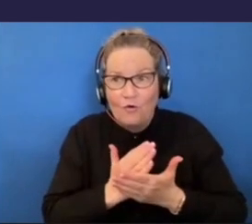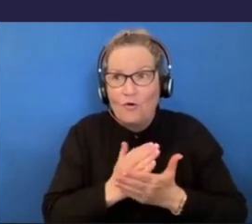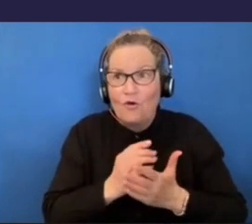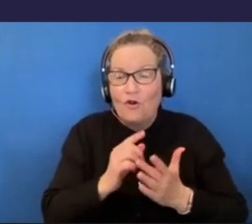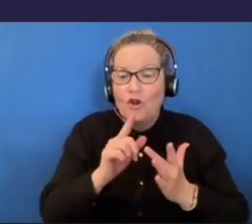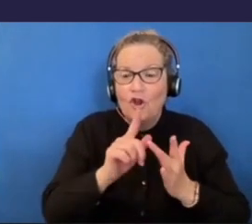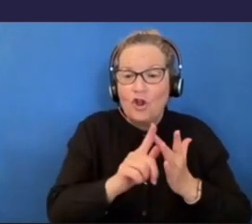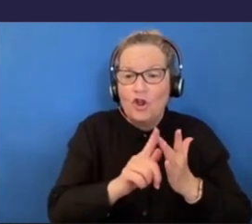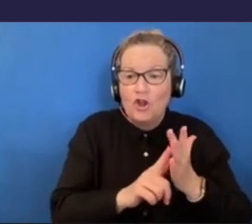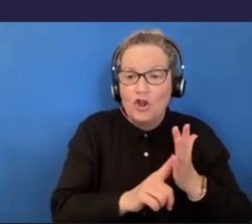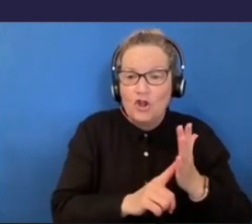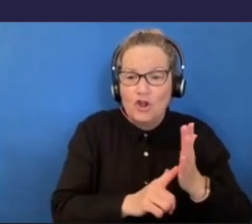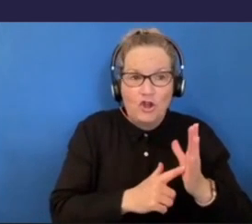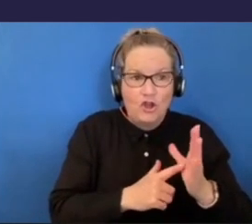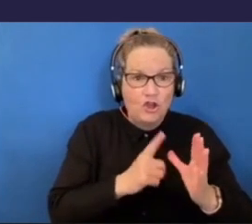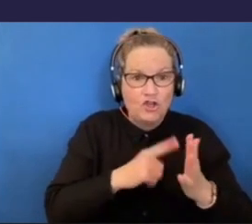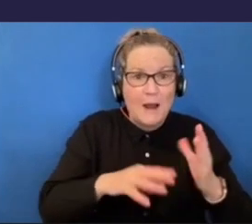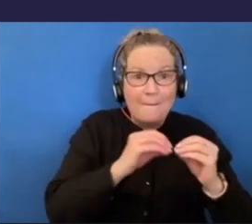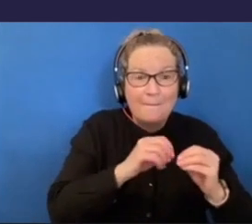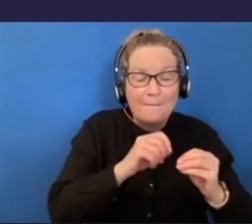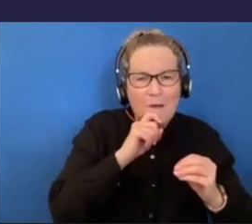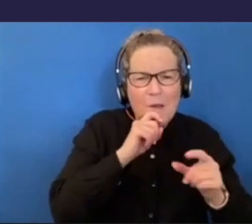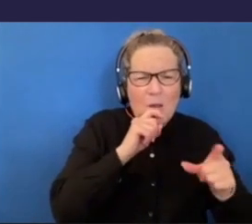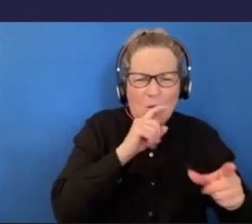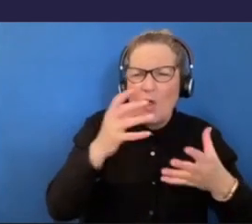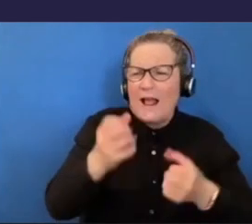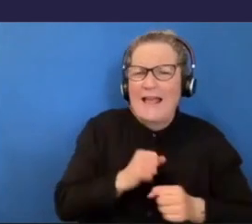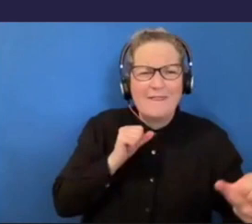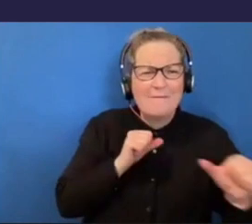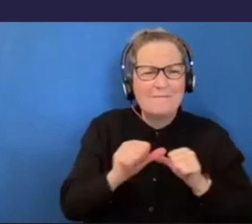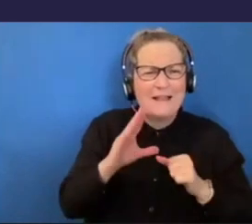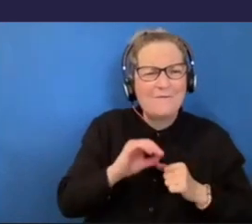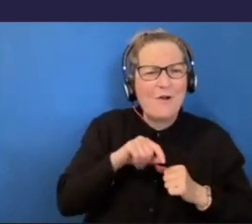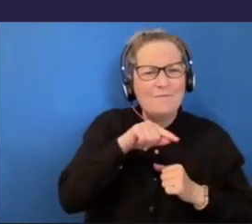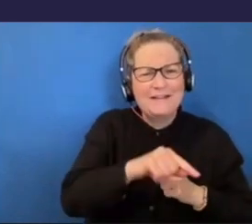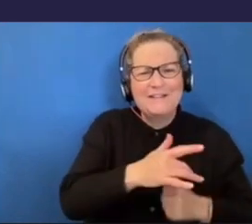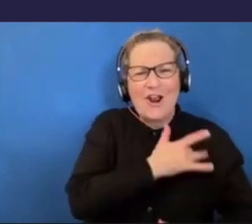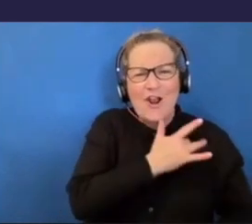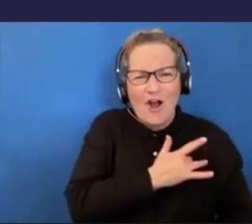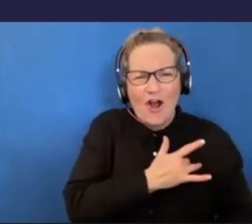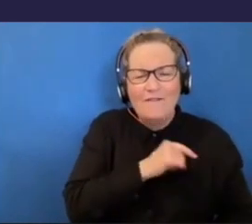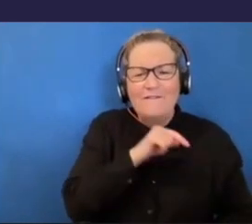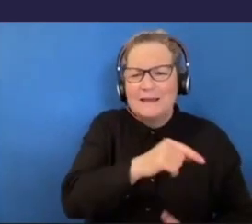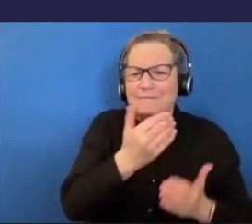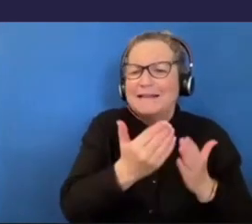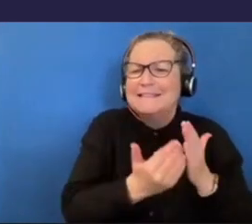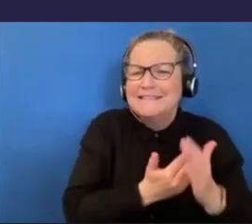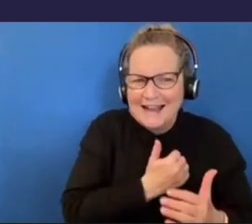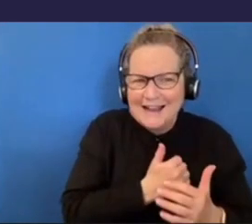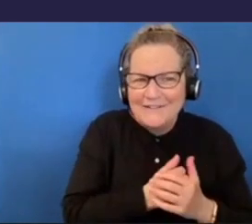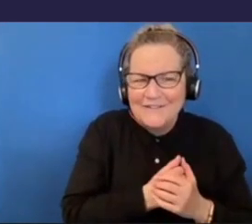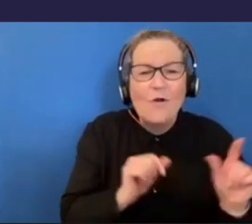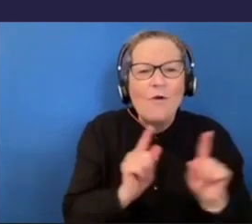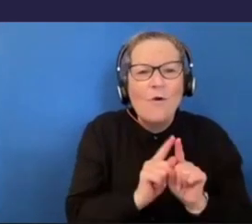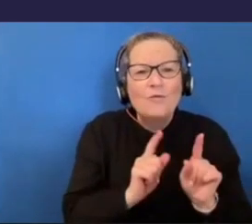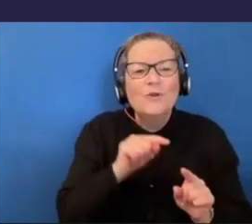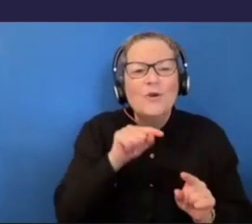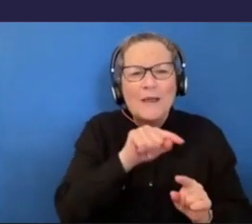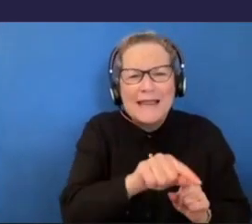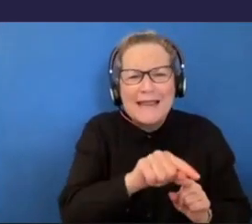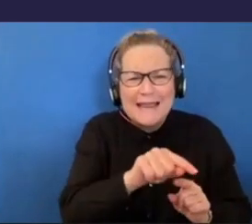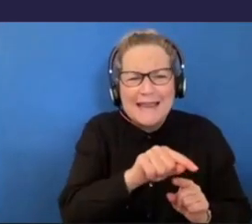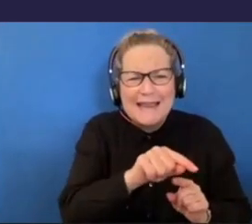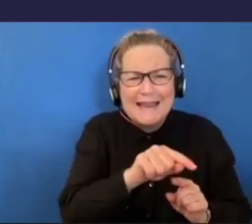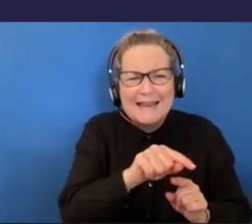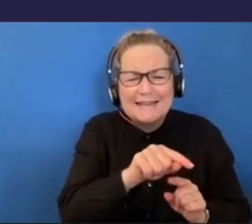is going to get the best out of this, he's going to have a fun time and is safe. And also that his, um, close